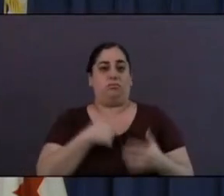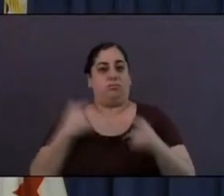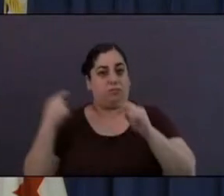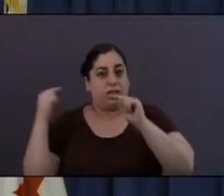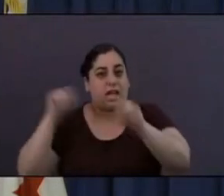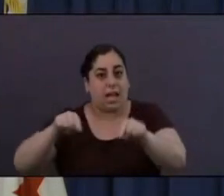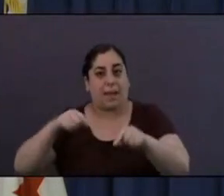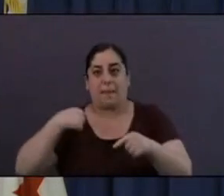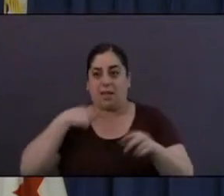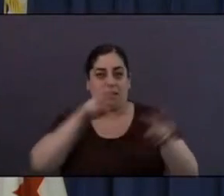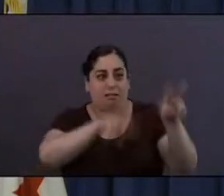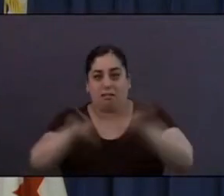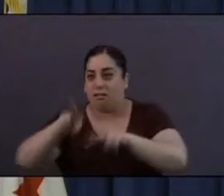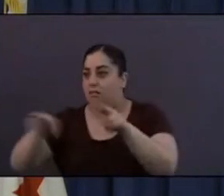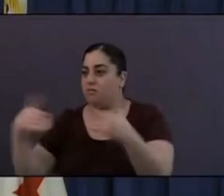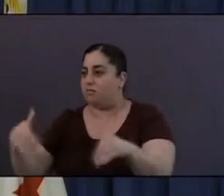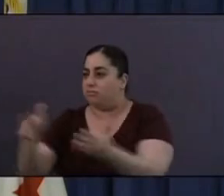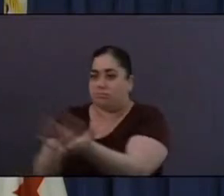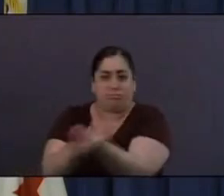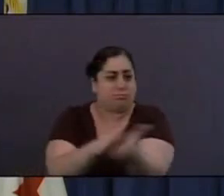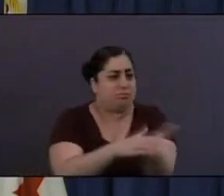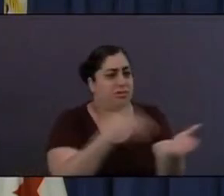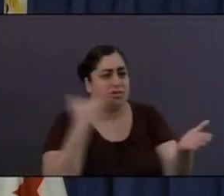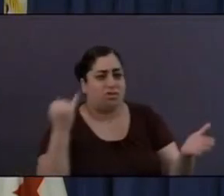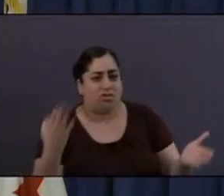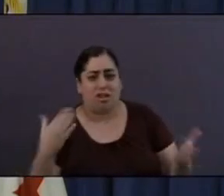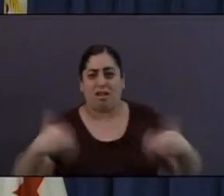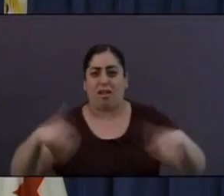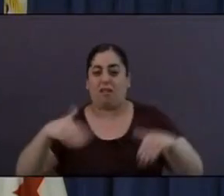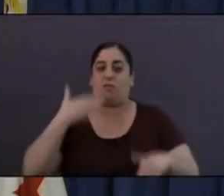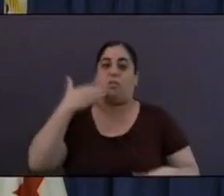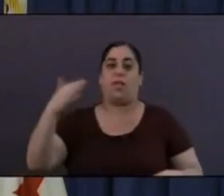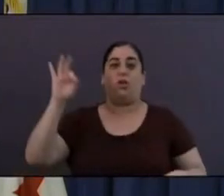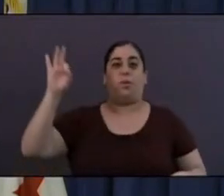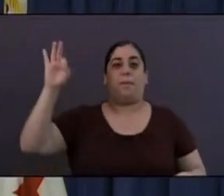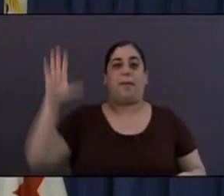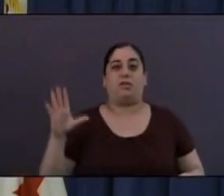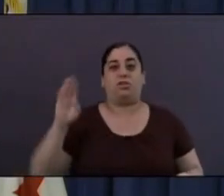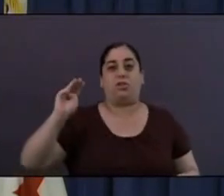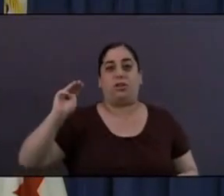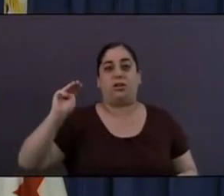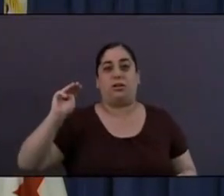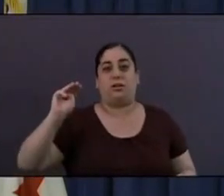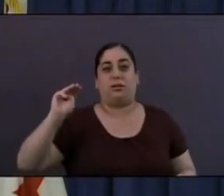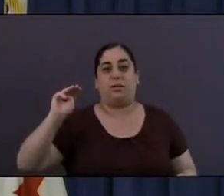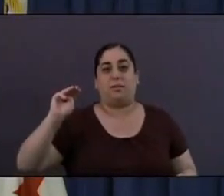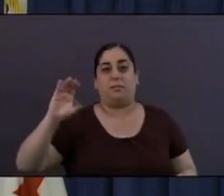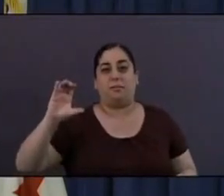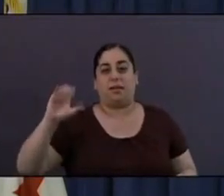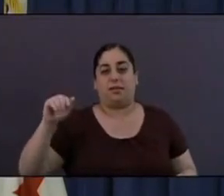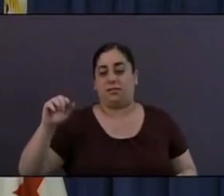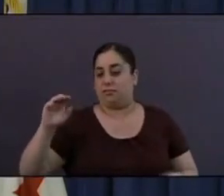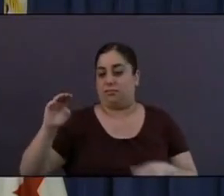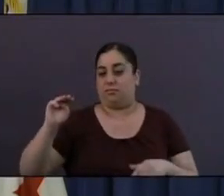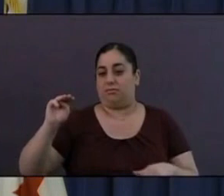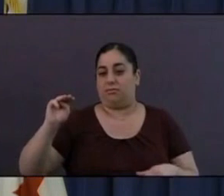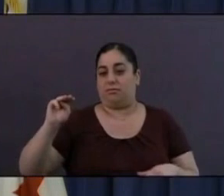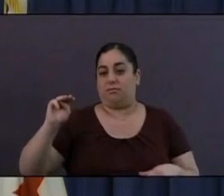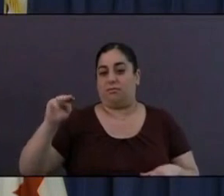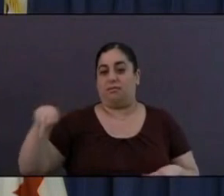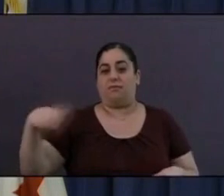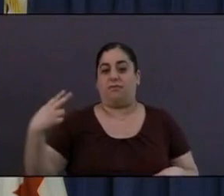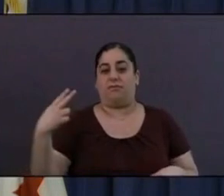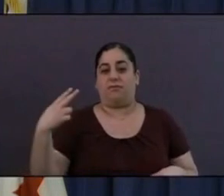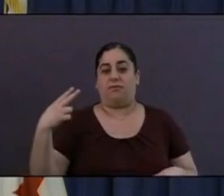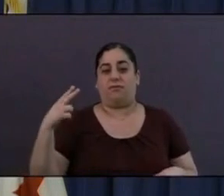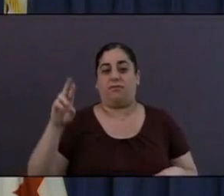to everybody, Pastor Miles, Miles McPherson, and everybody at the Rock Church to see all of the volunteers there this morning. They've been there for